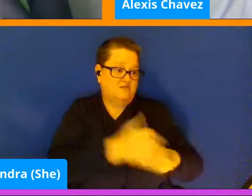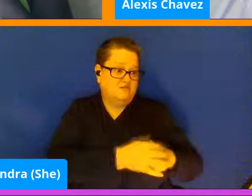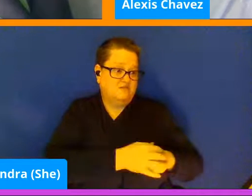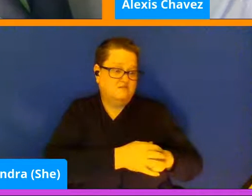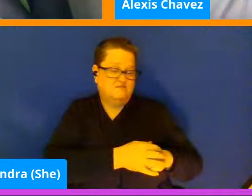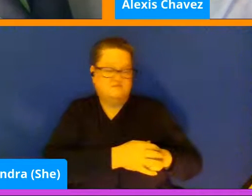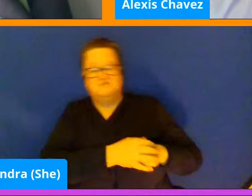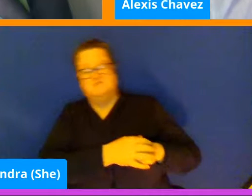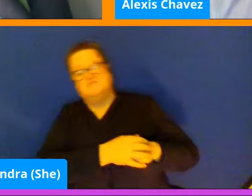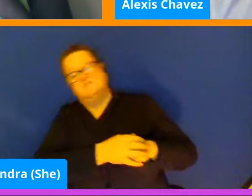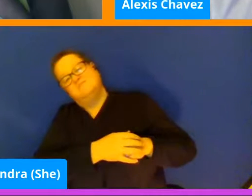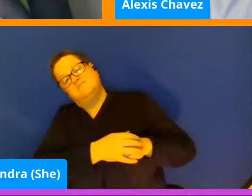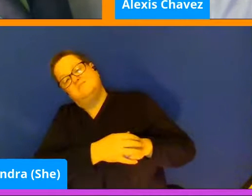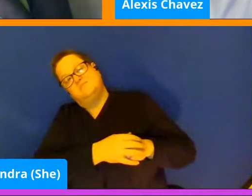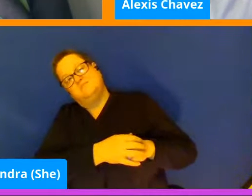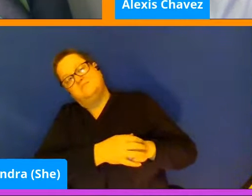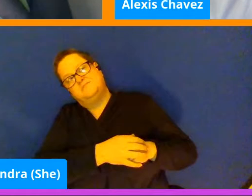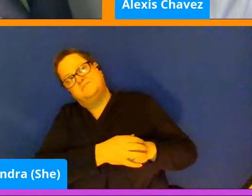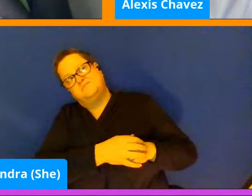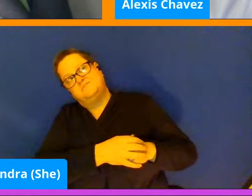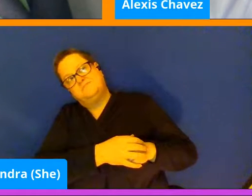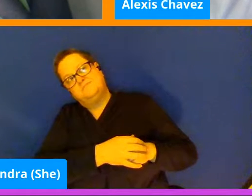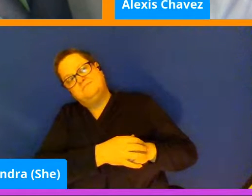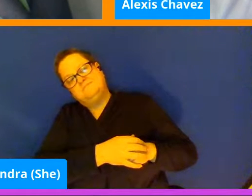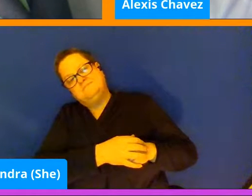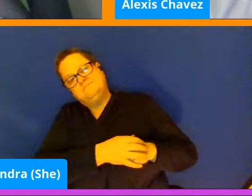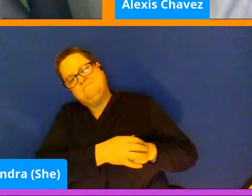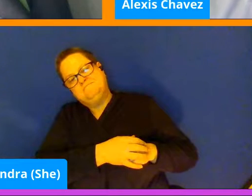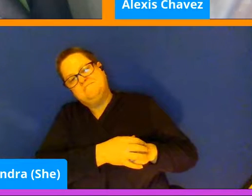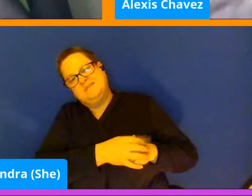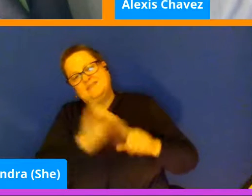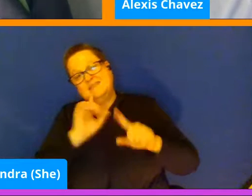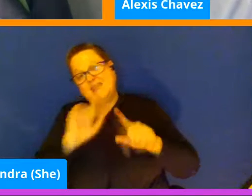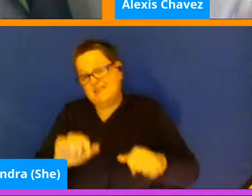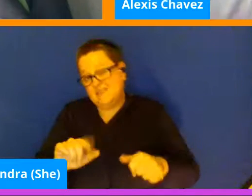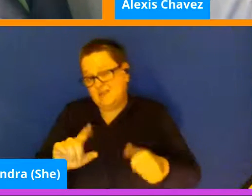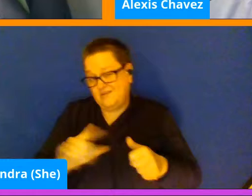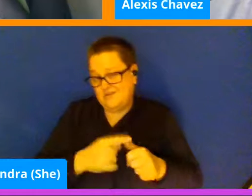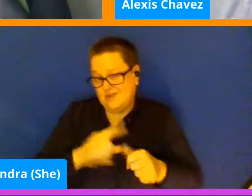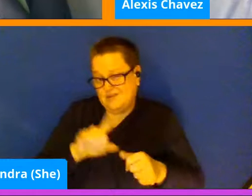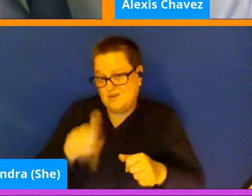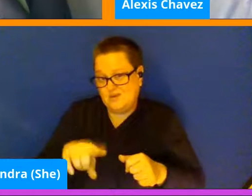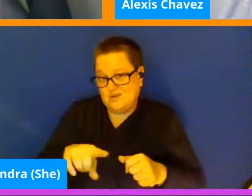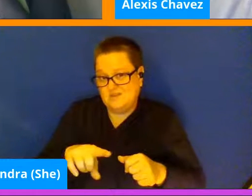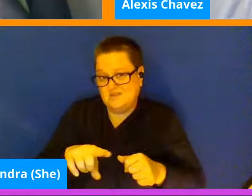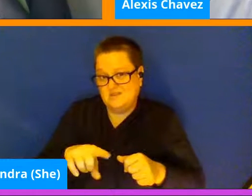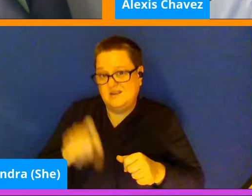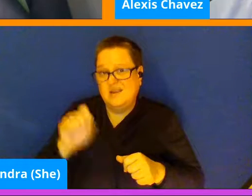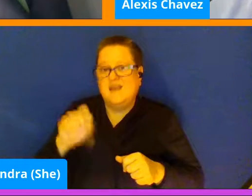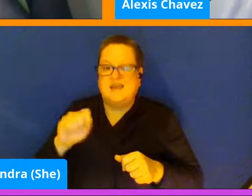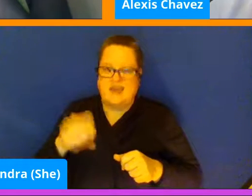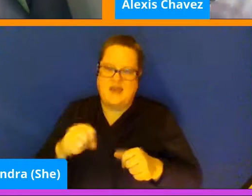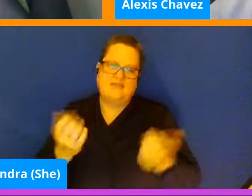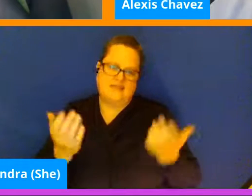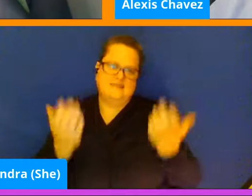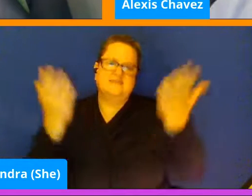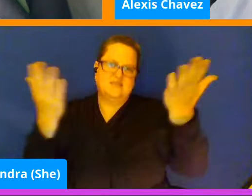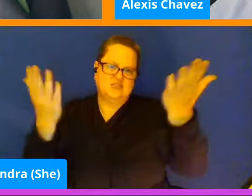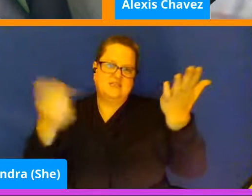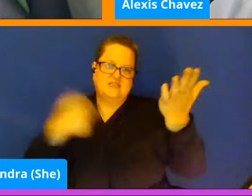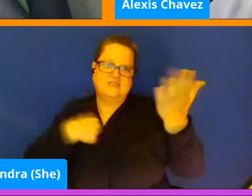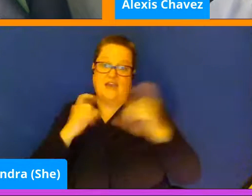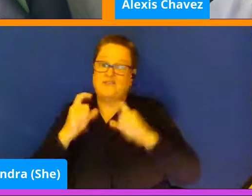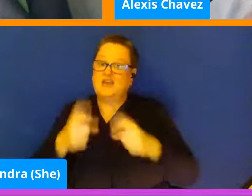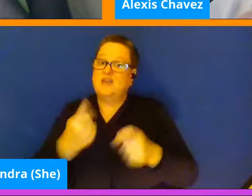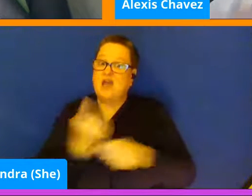is... To answer your first question, yeah, all the suggestions that I'm giving are things that I've used